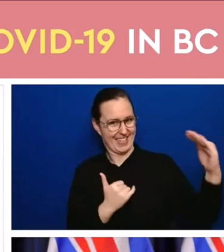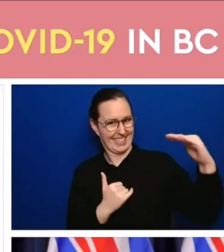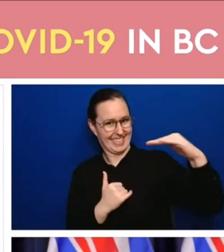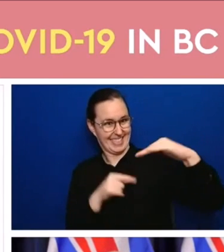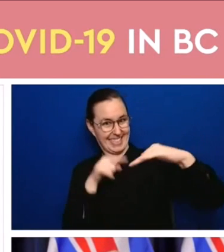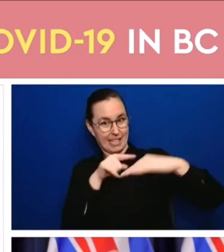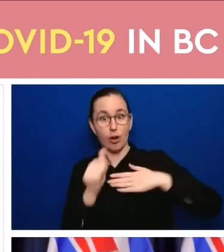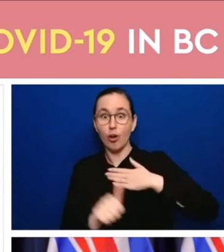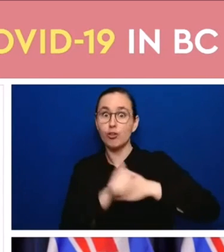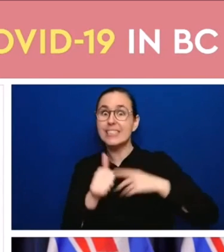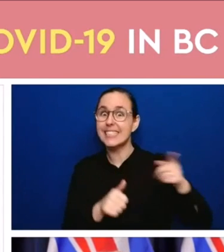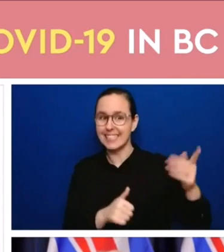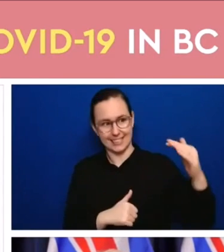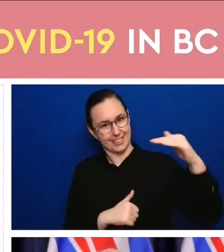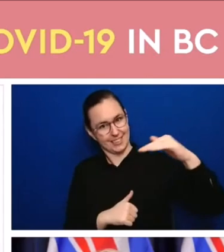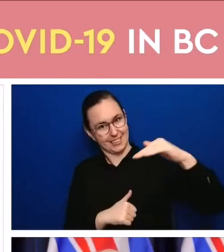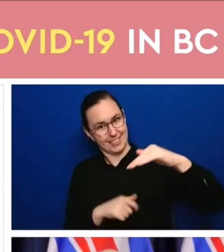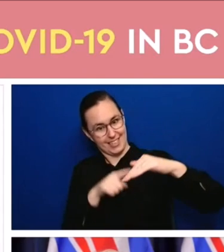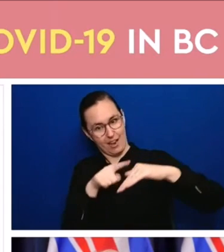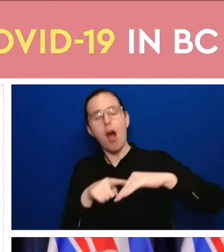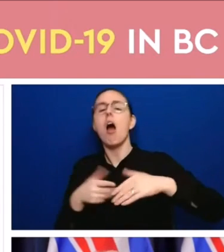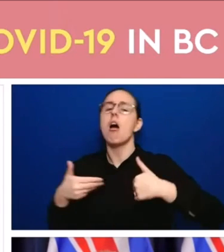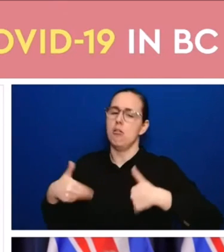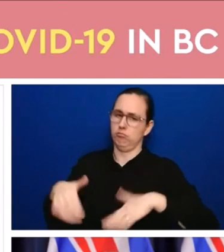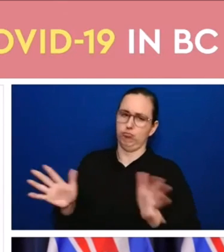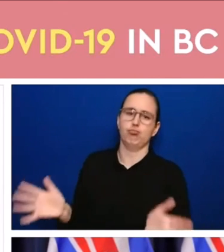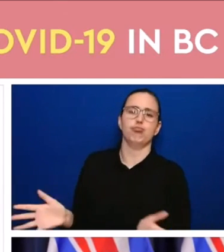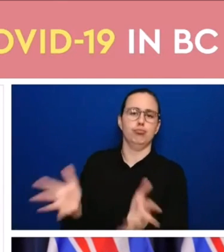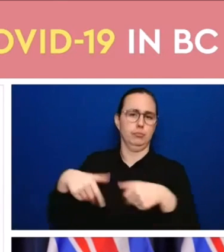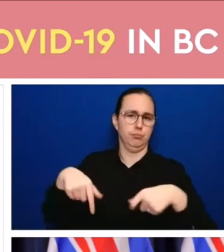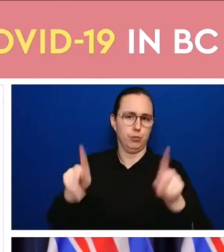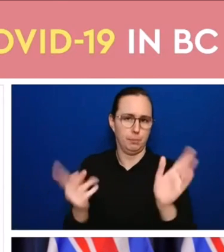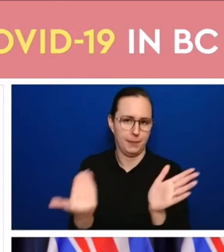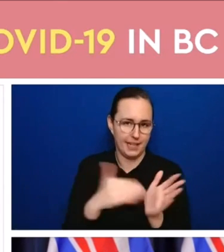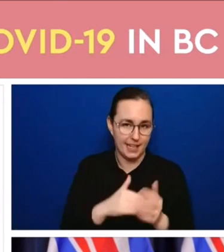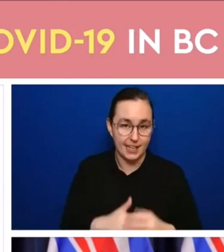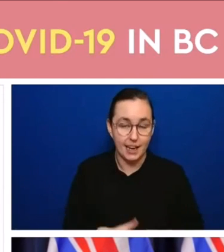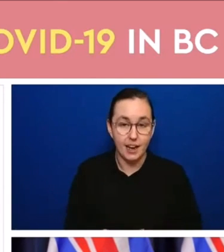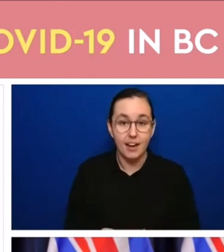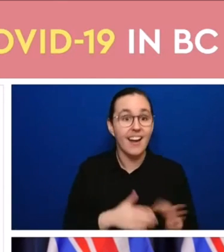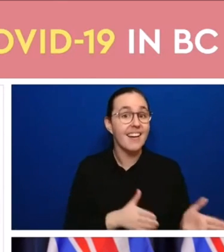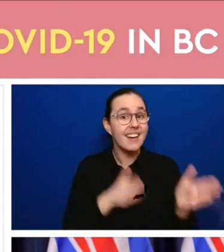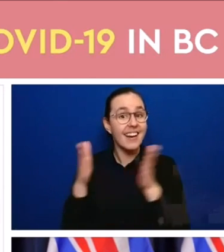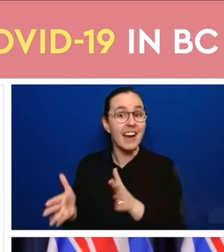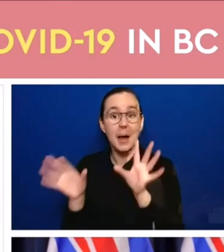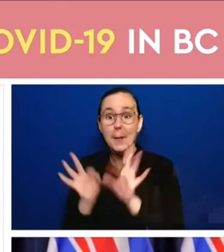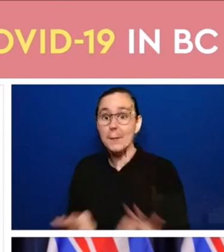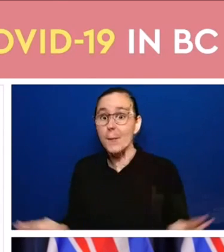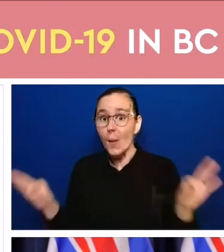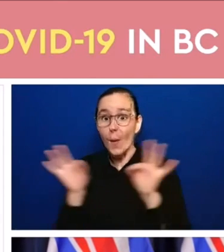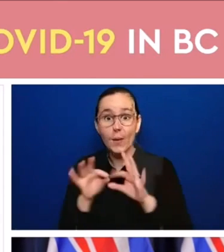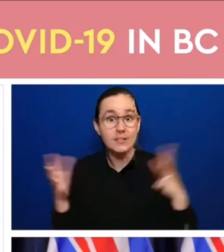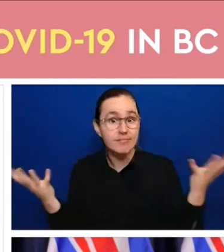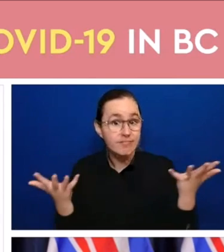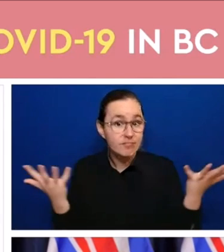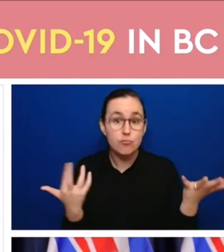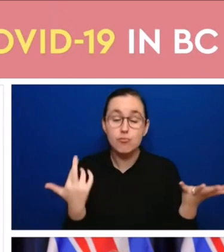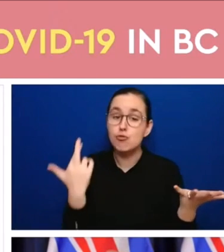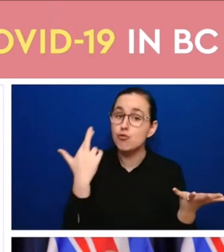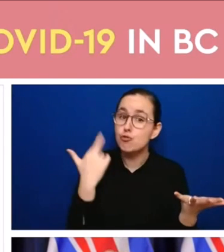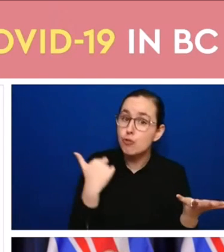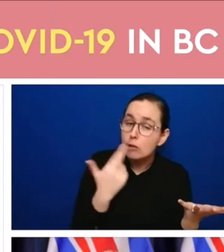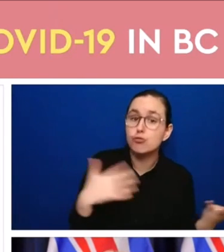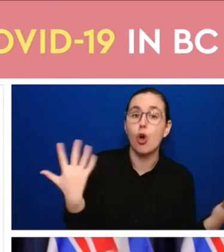importantly in restaurants and our food and beverage serving orders restaurants